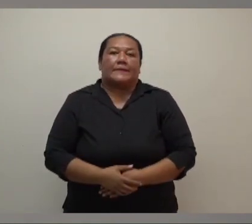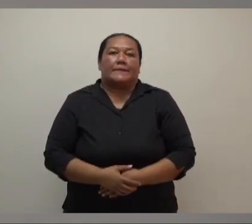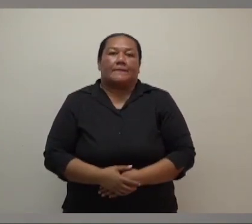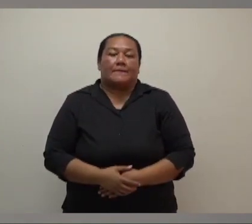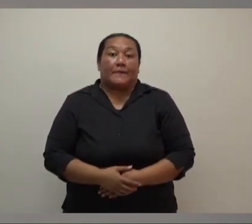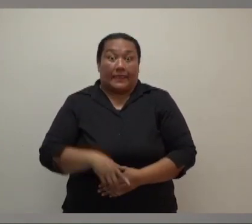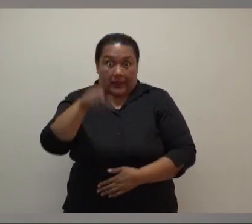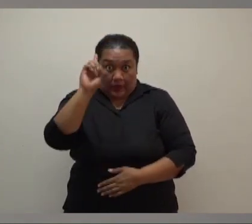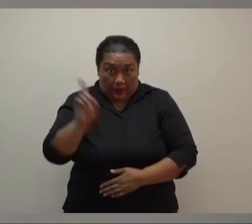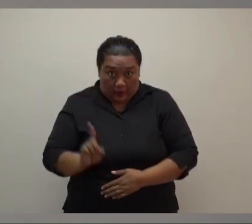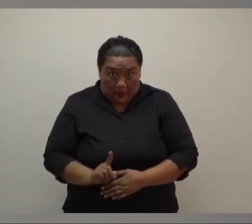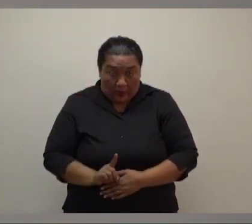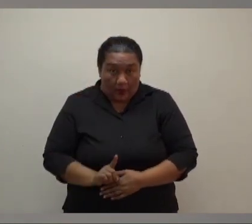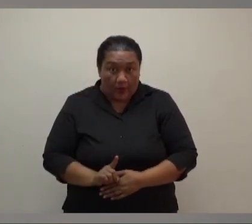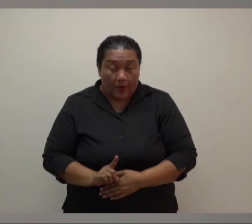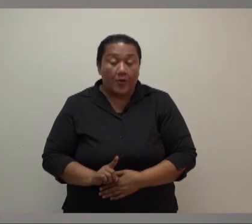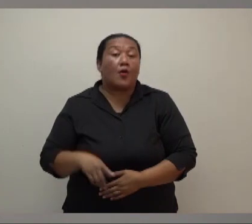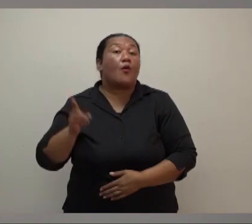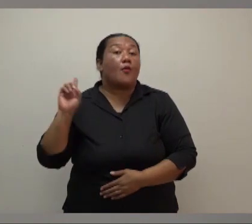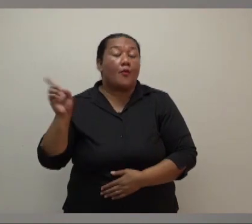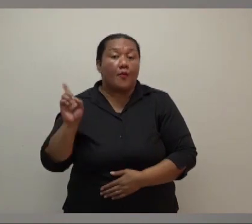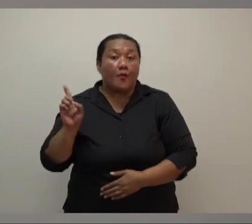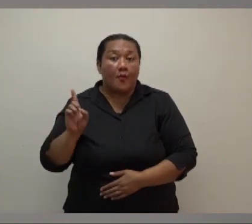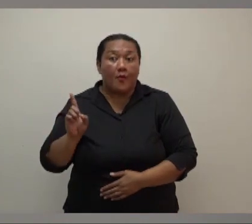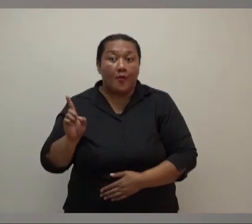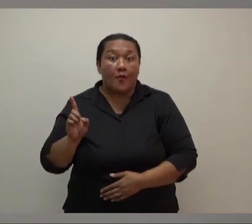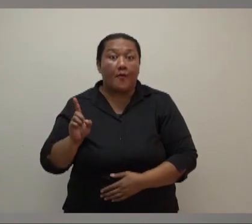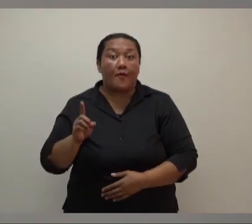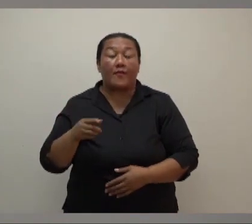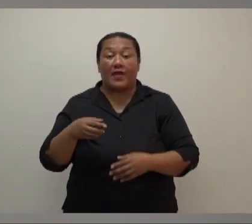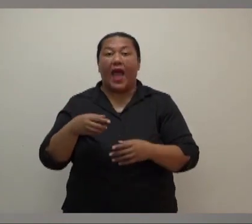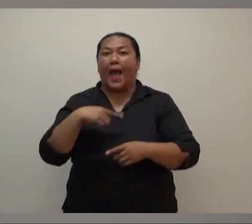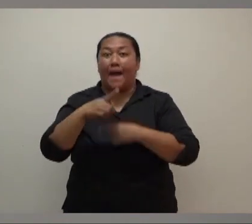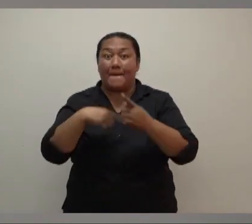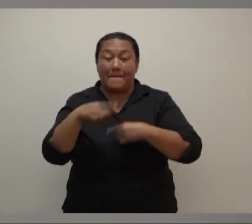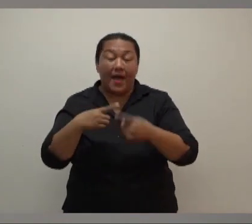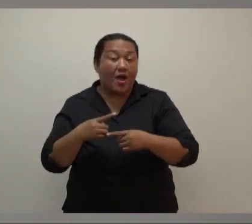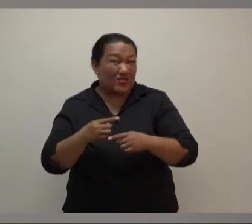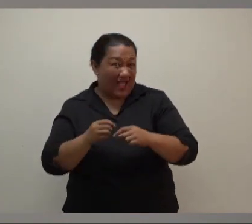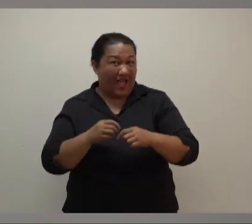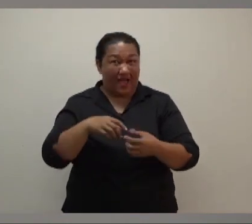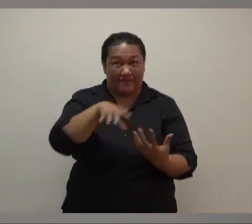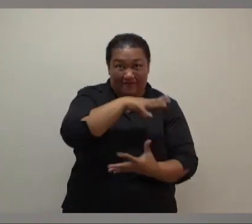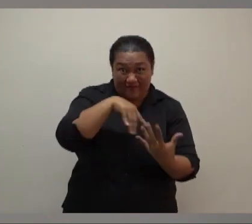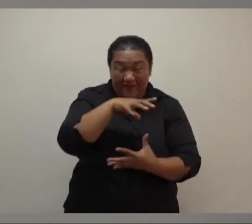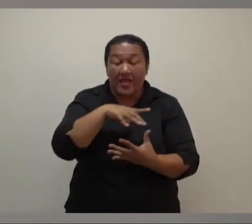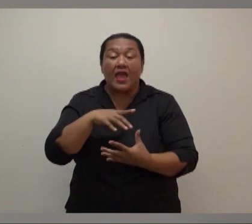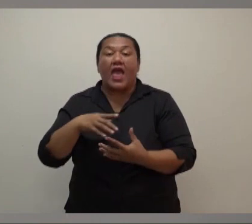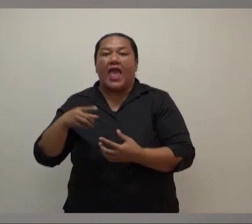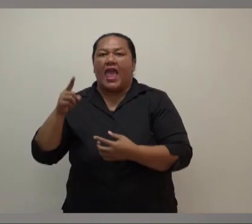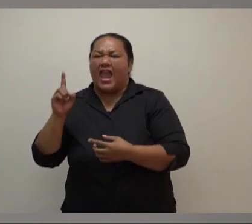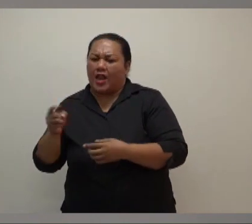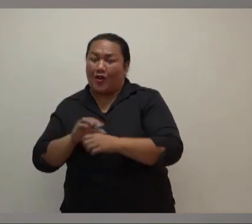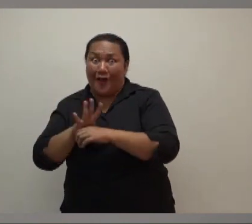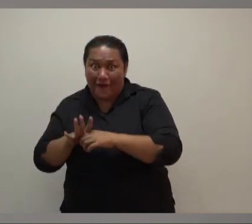Today, ladies and gentlemen, we are talking through our ongoing response to Cyclone Cody, the reopening of schools and some additional